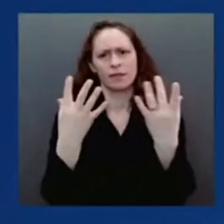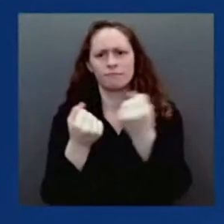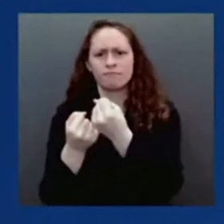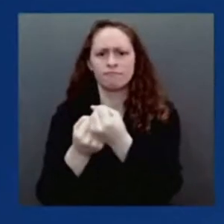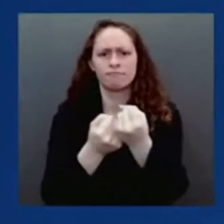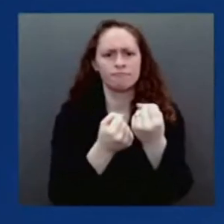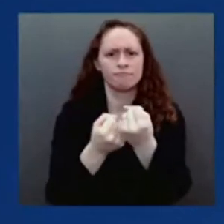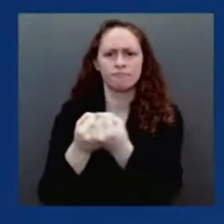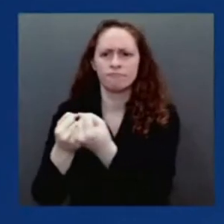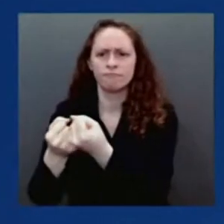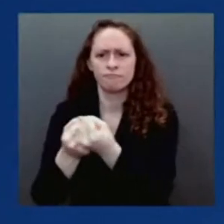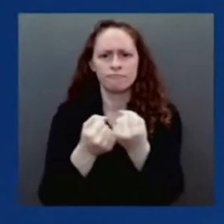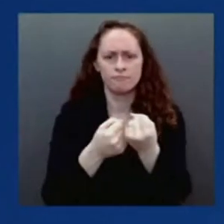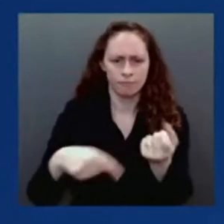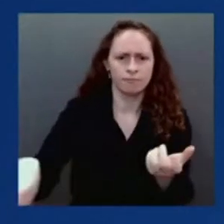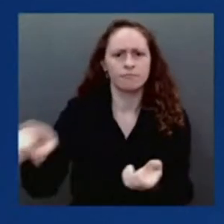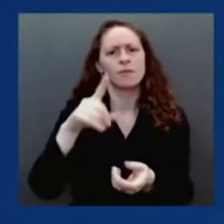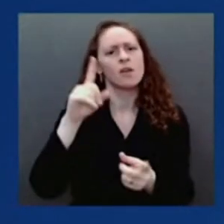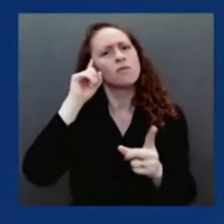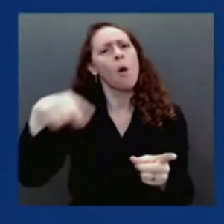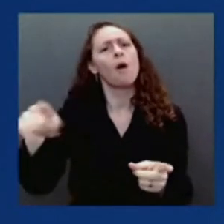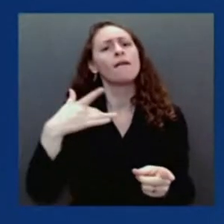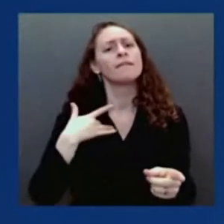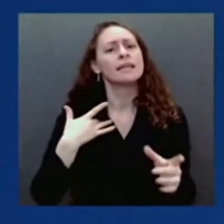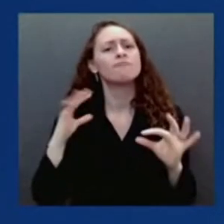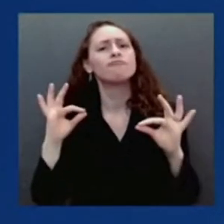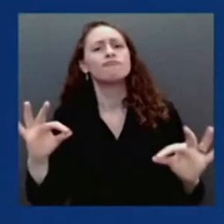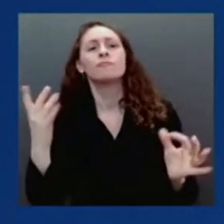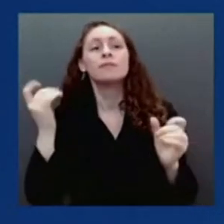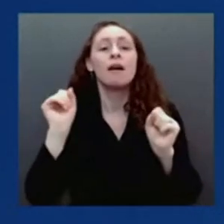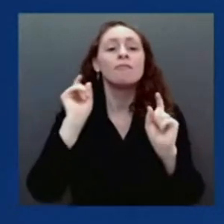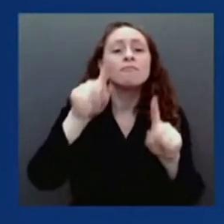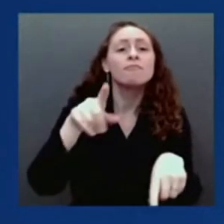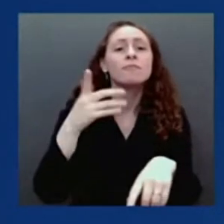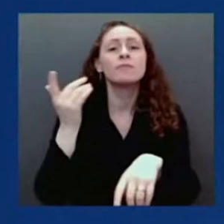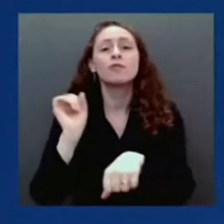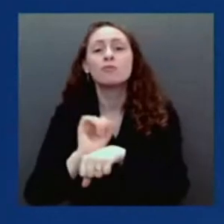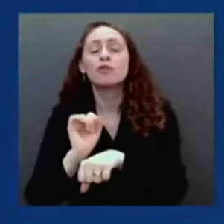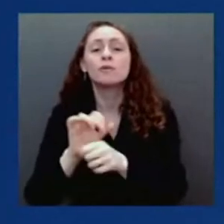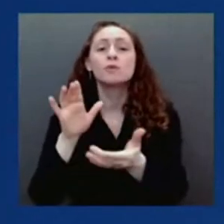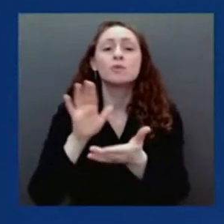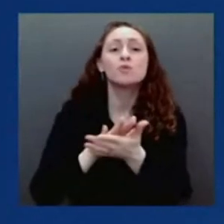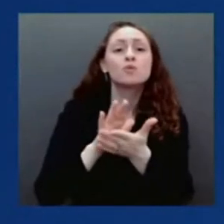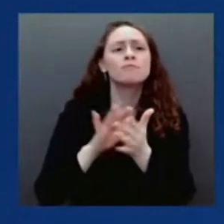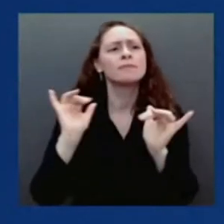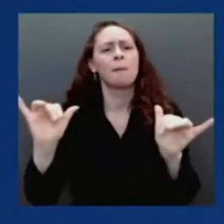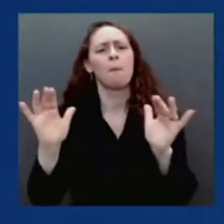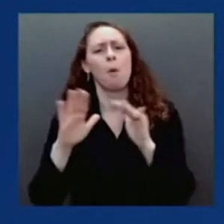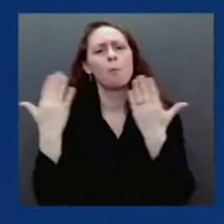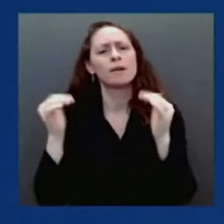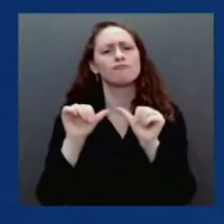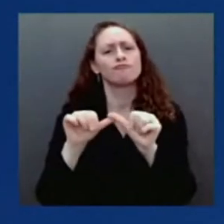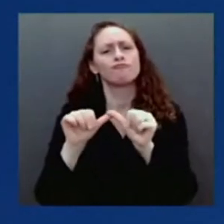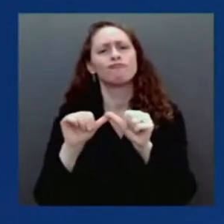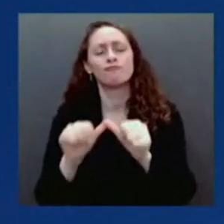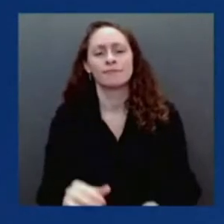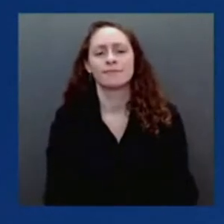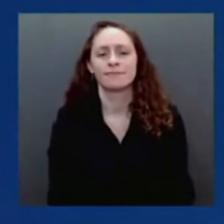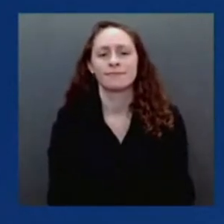Vaccines remain our single most powerful tool. And just this week, we hit important milestones.